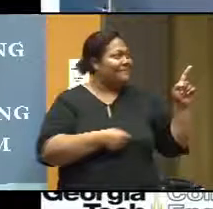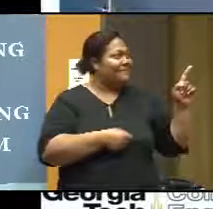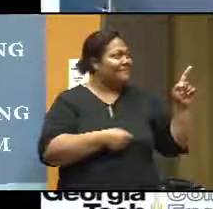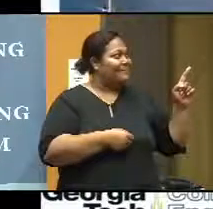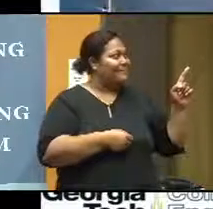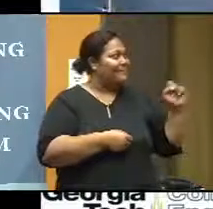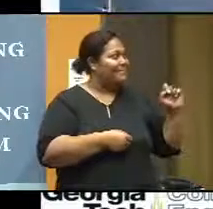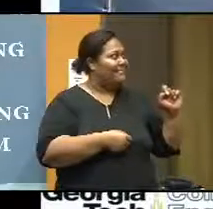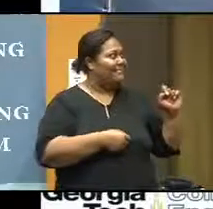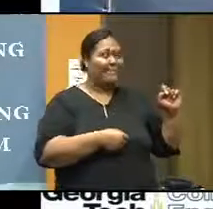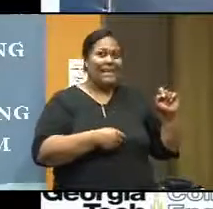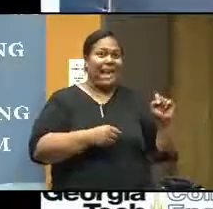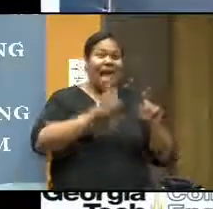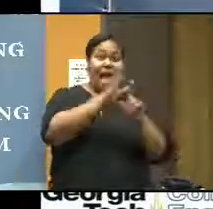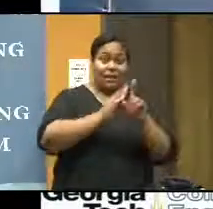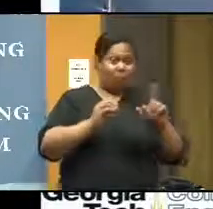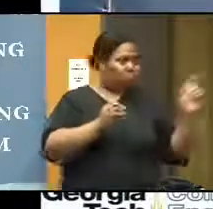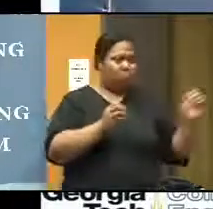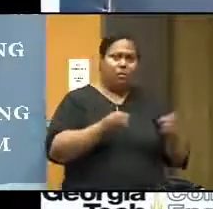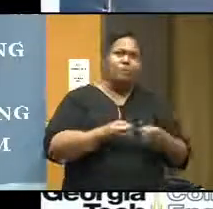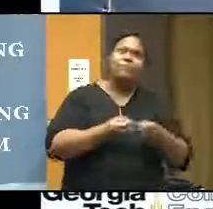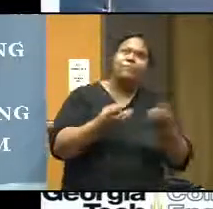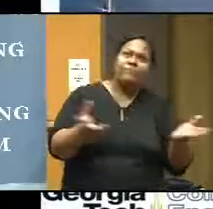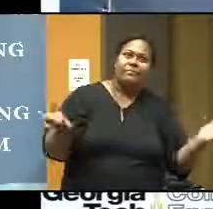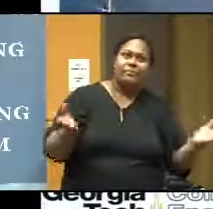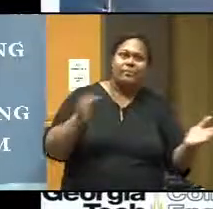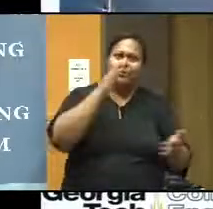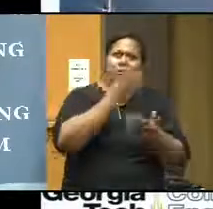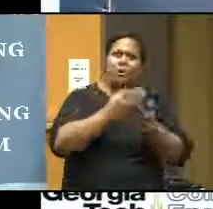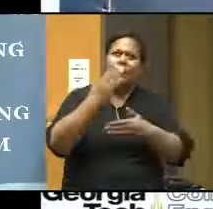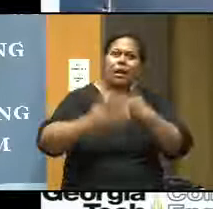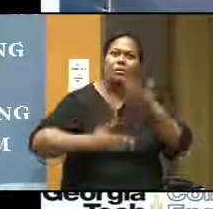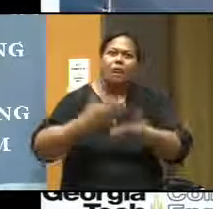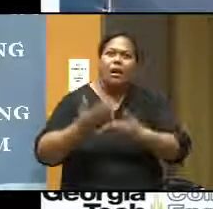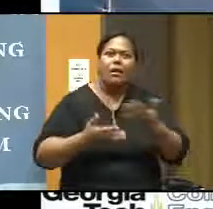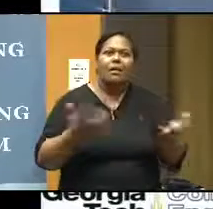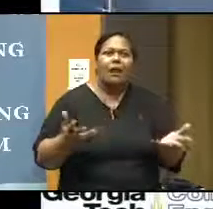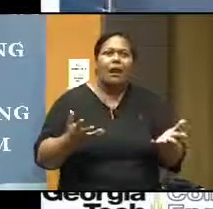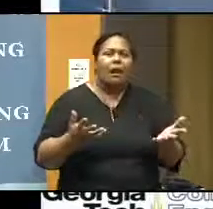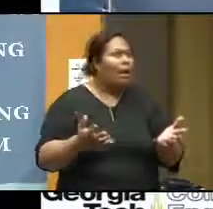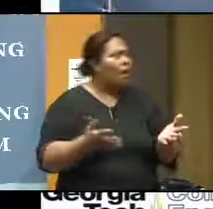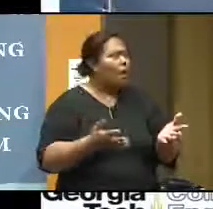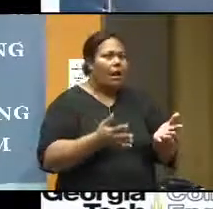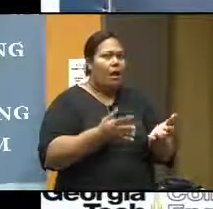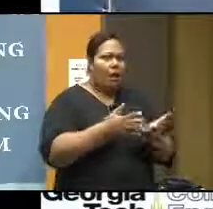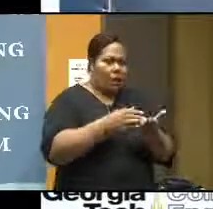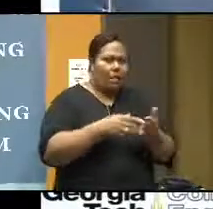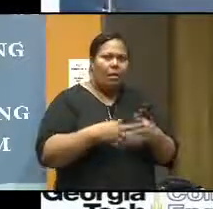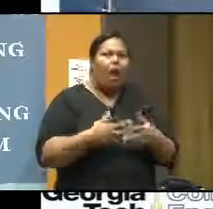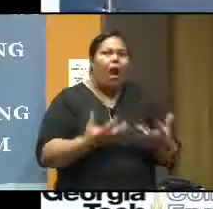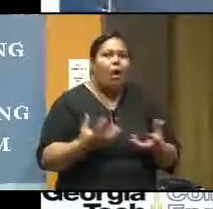So, I give this example, and then explain them the amount of voltage and current is associated with the